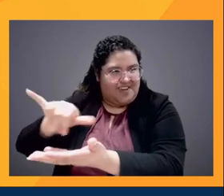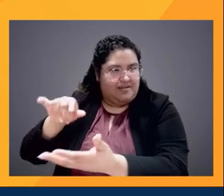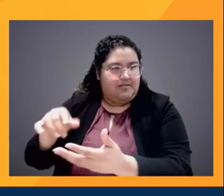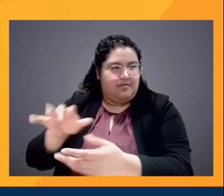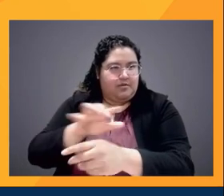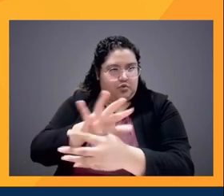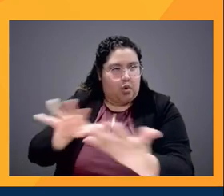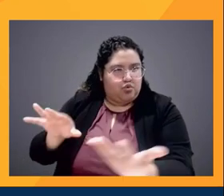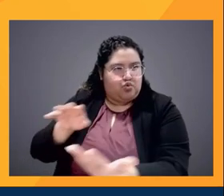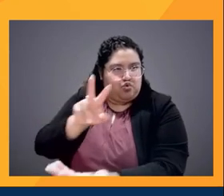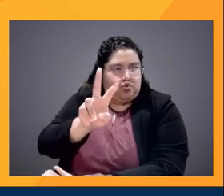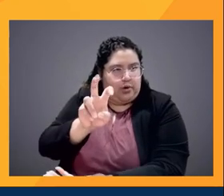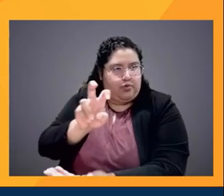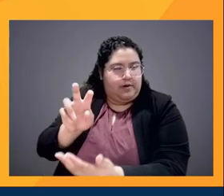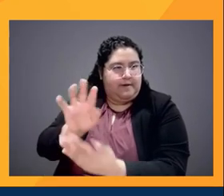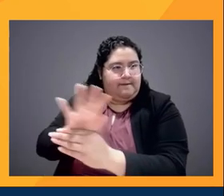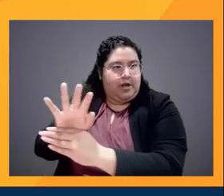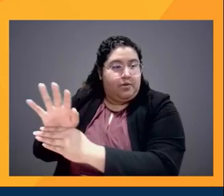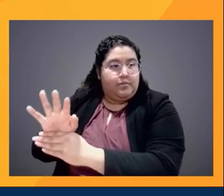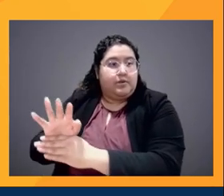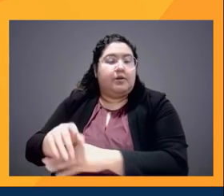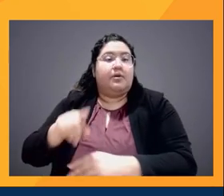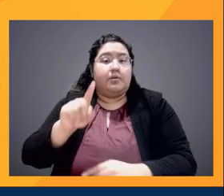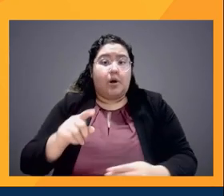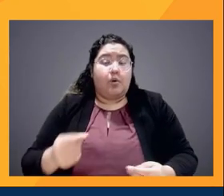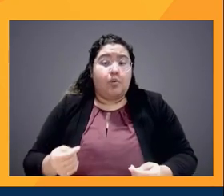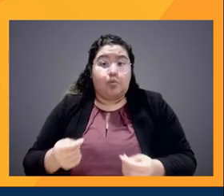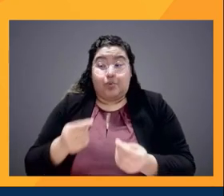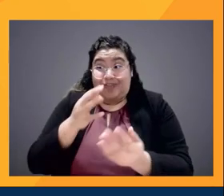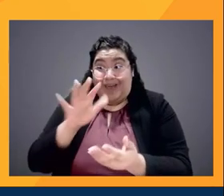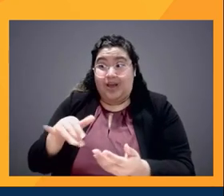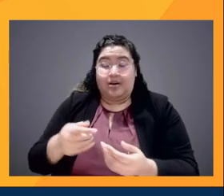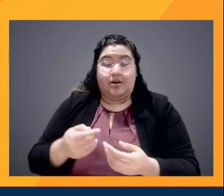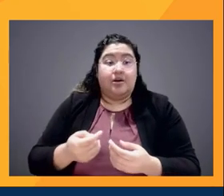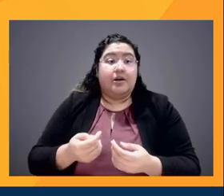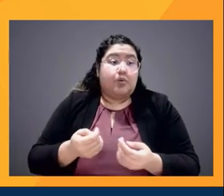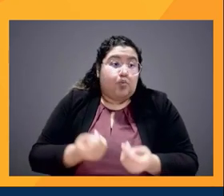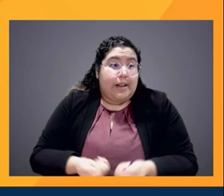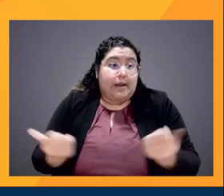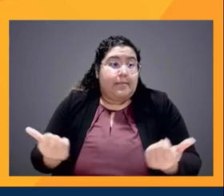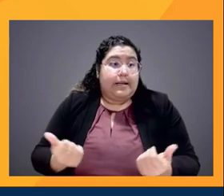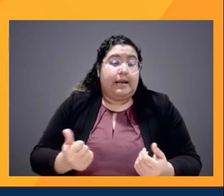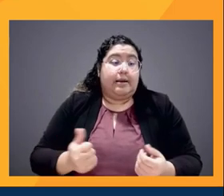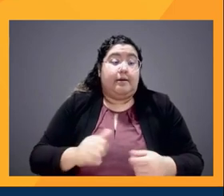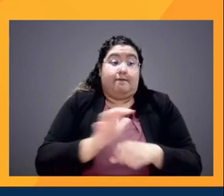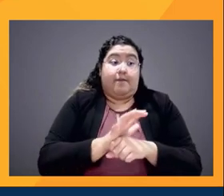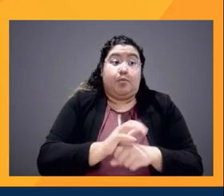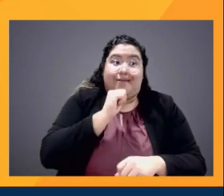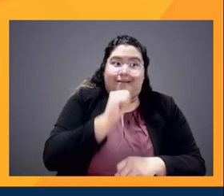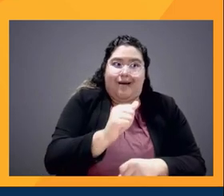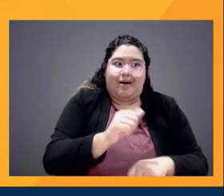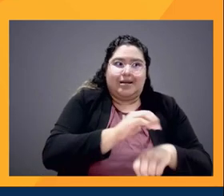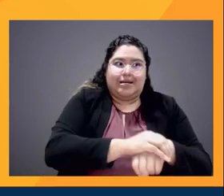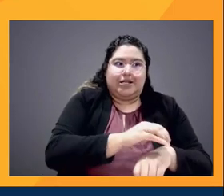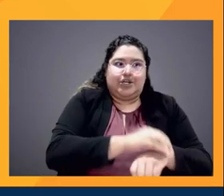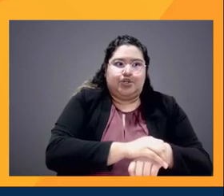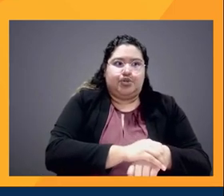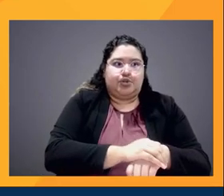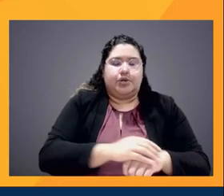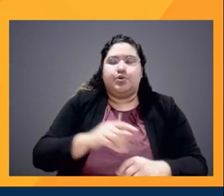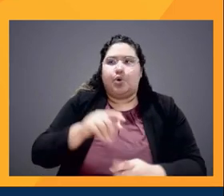the non-English language films. So we're looking at who Hollywood is actually employing. And